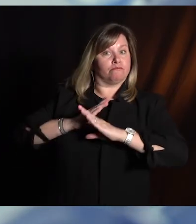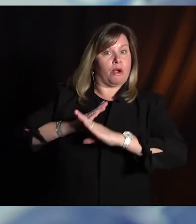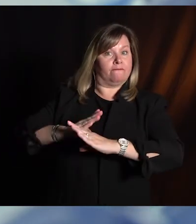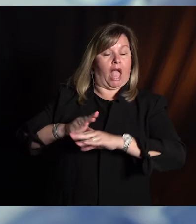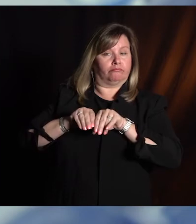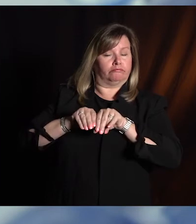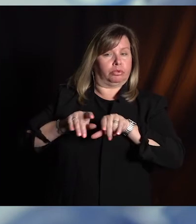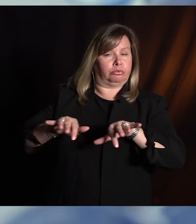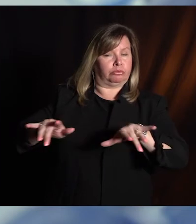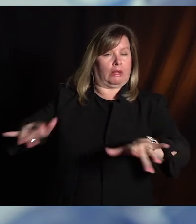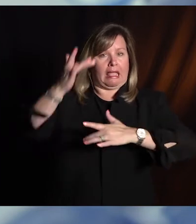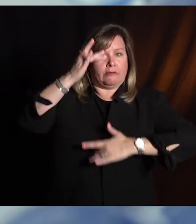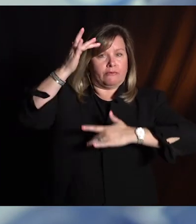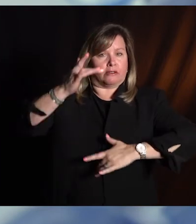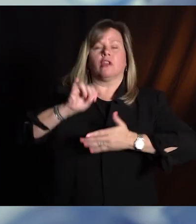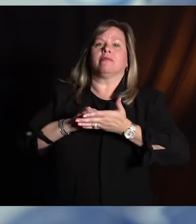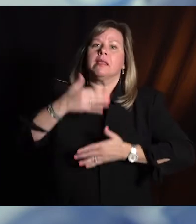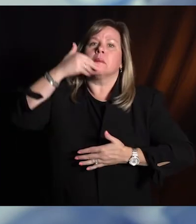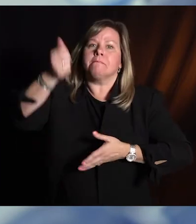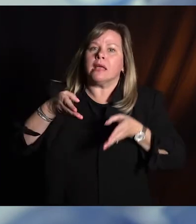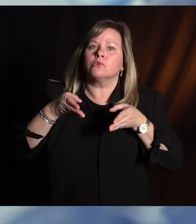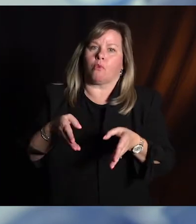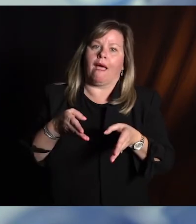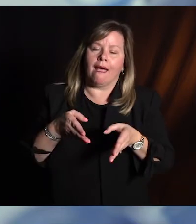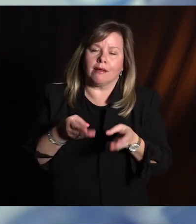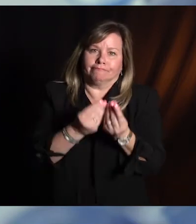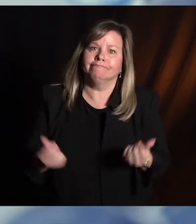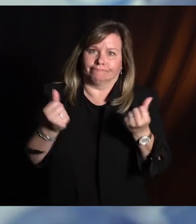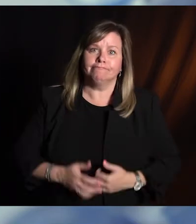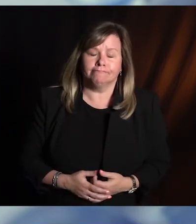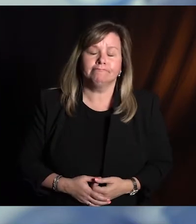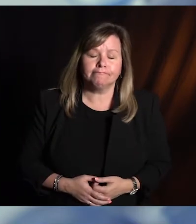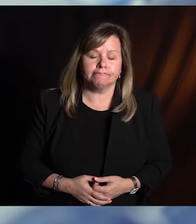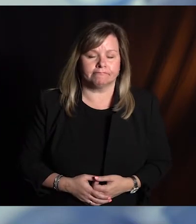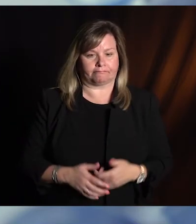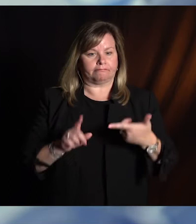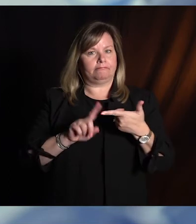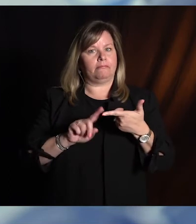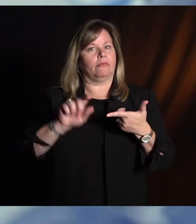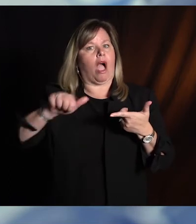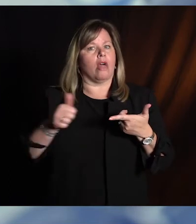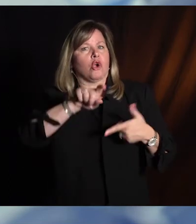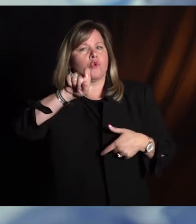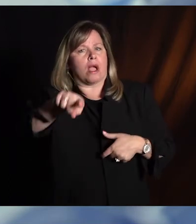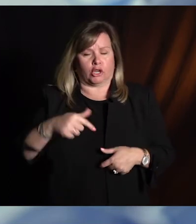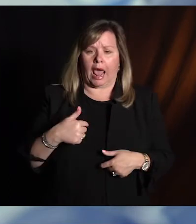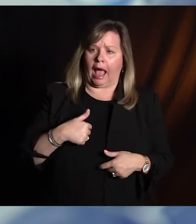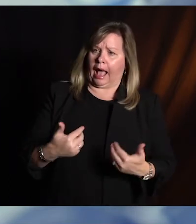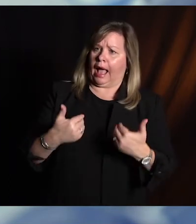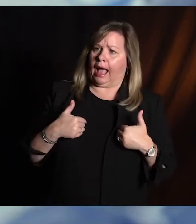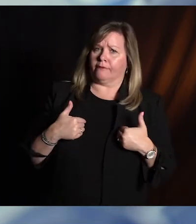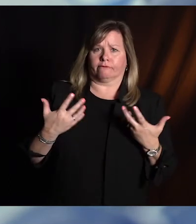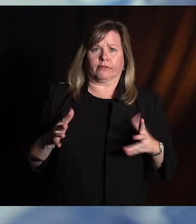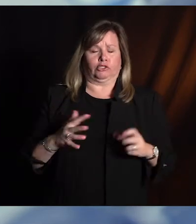is the best way to go about that. Another question. I've had COVID-19. Do I still